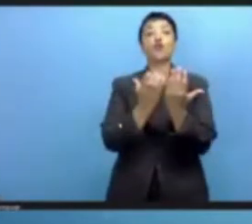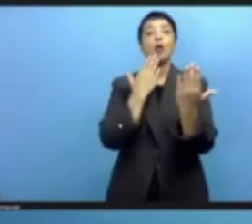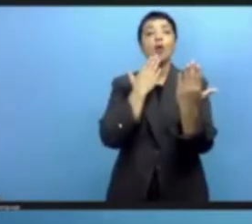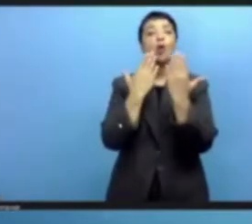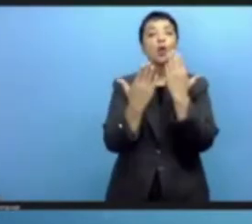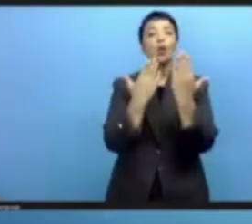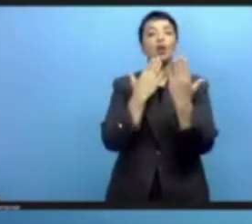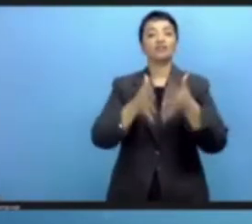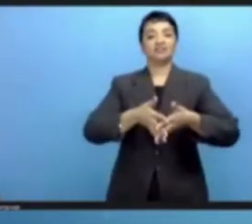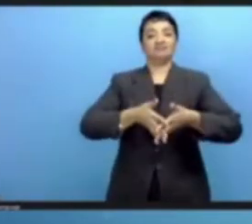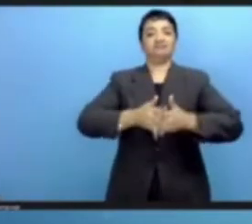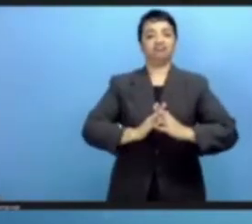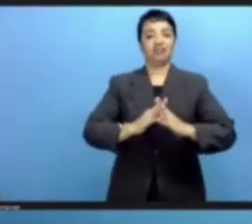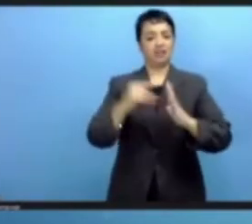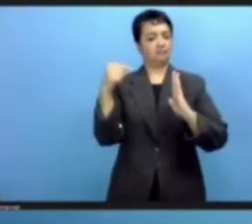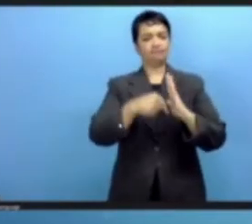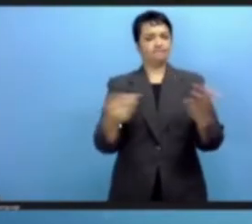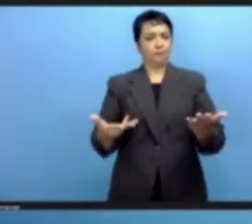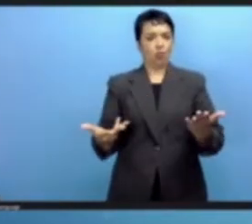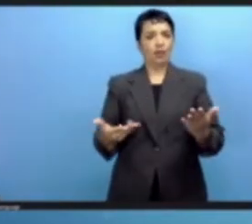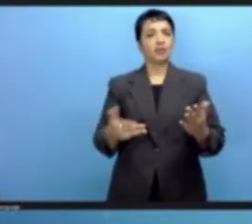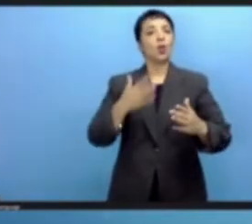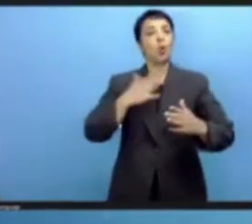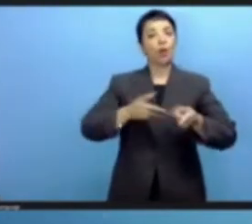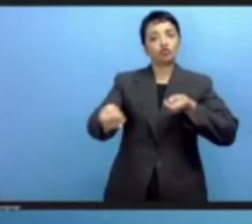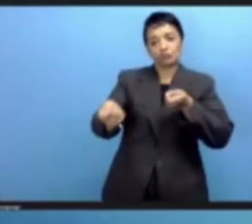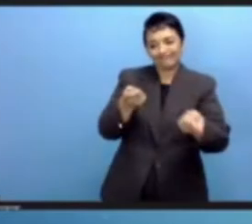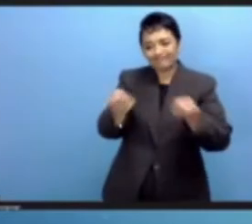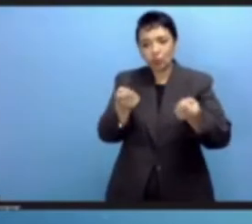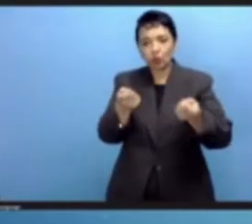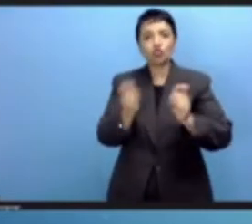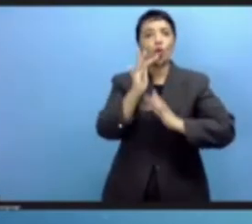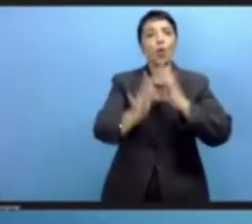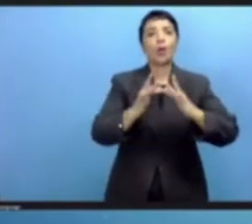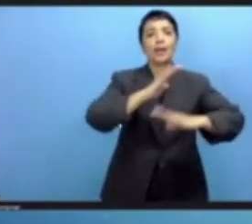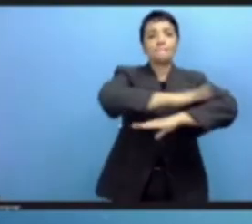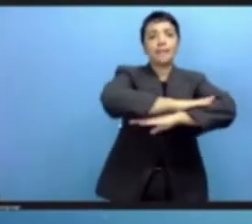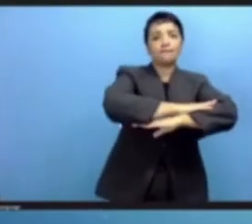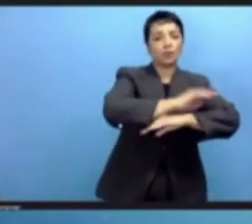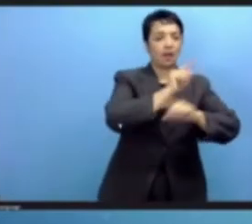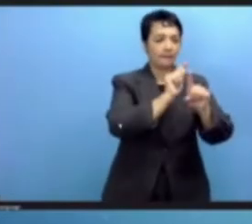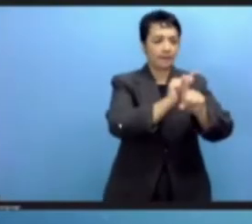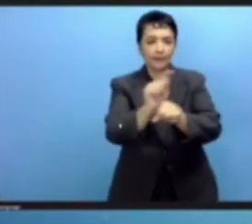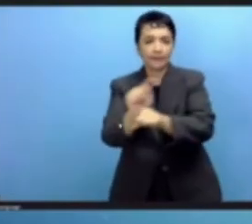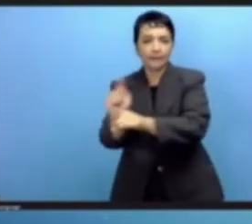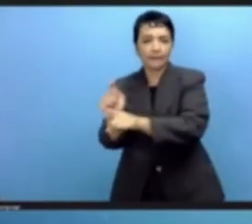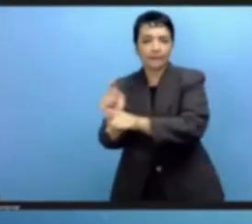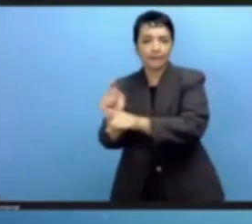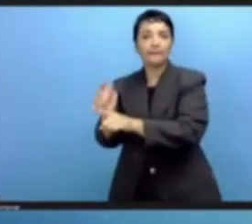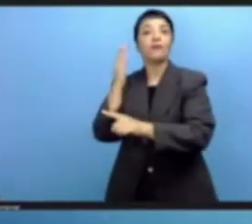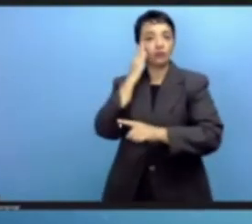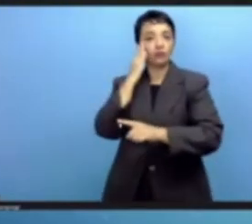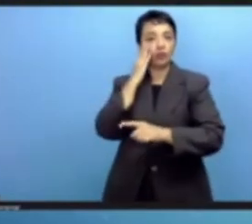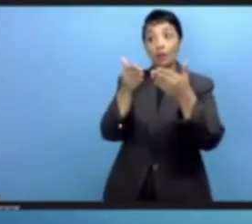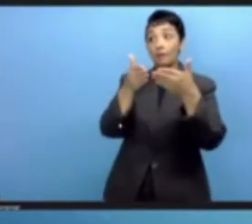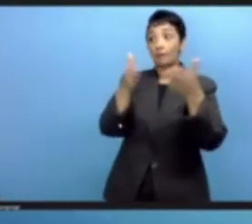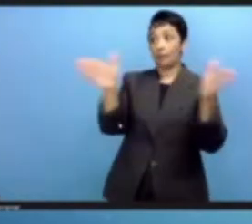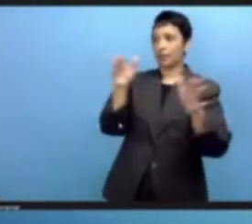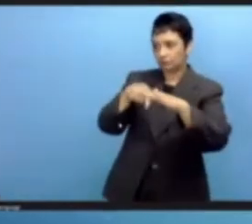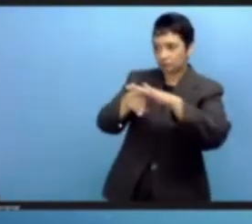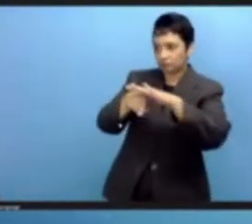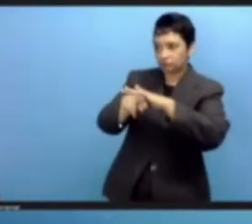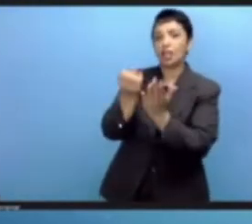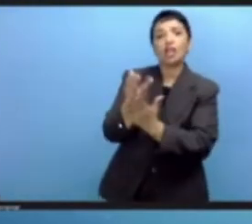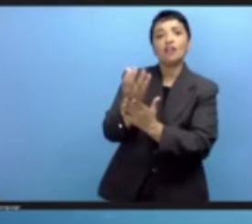regulating digital platforms to ensure information is a public good while safeguarding